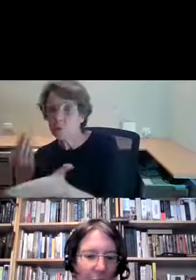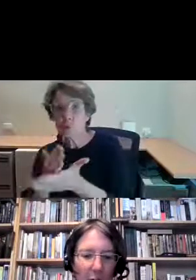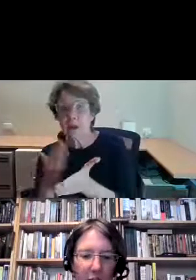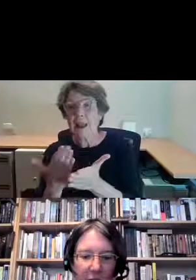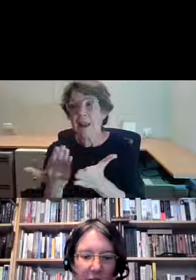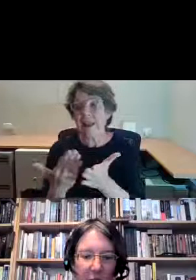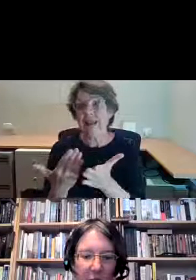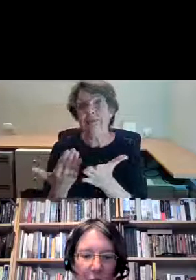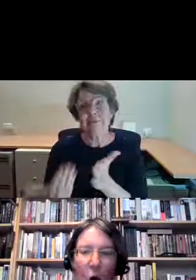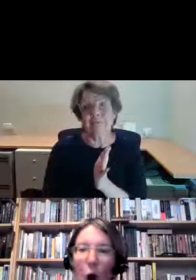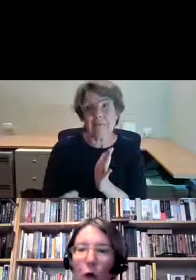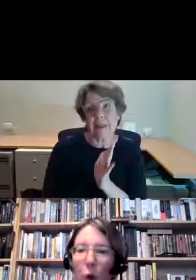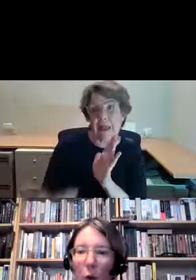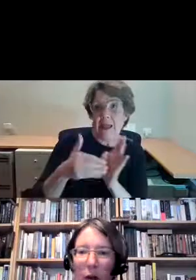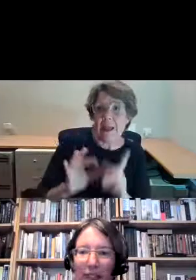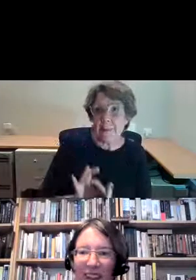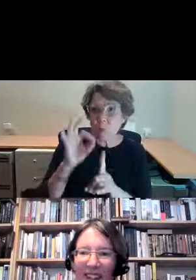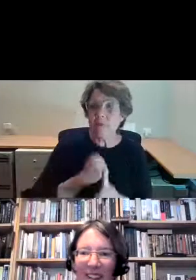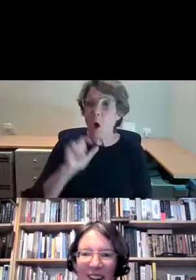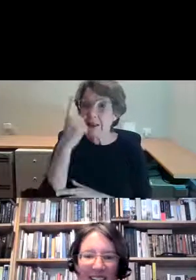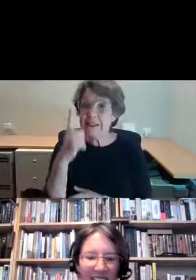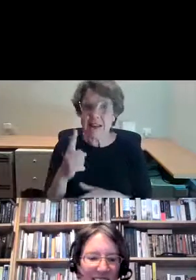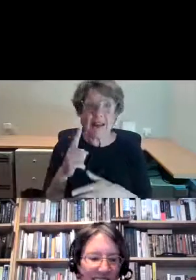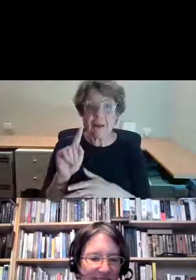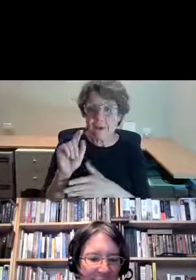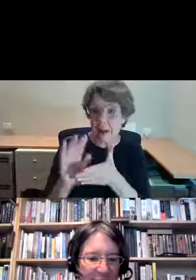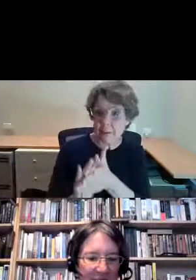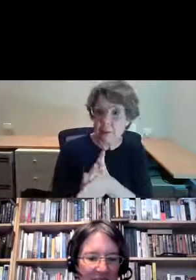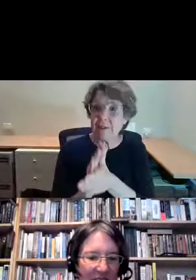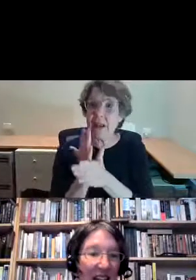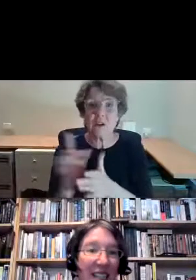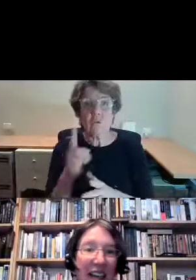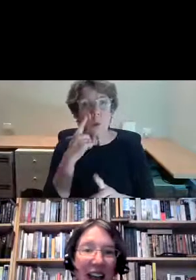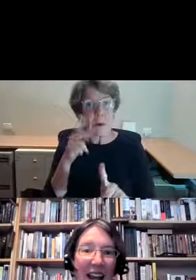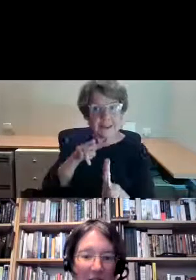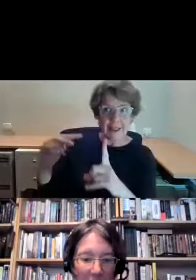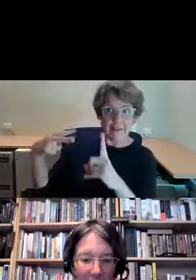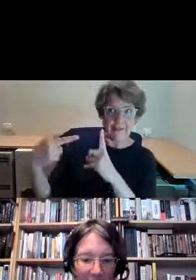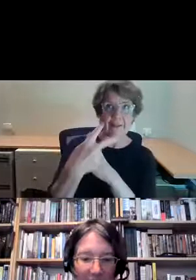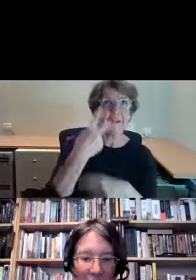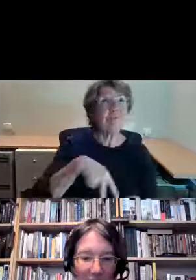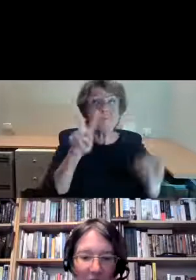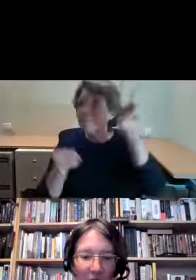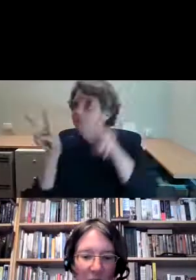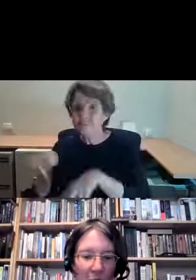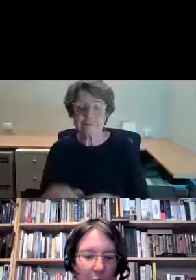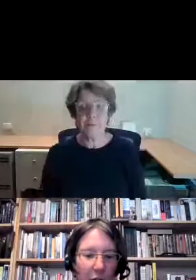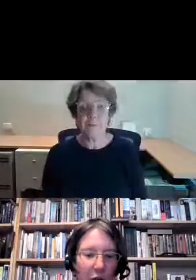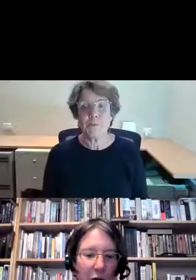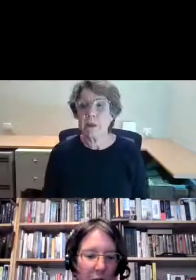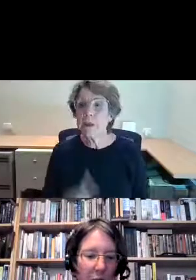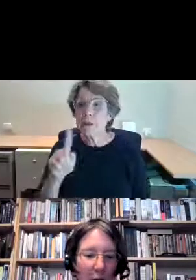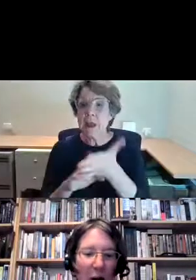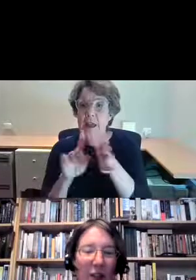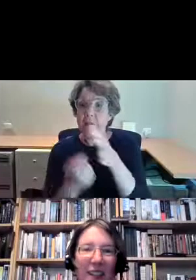and appreciation of what we see around us. Today, Margaret is going to guide you on a